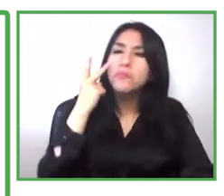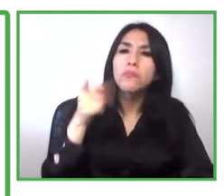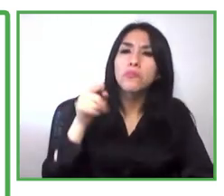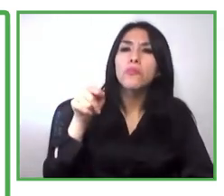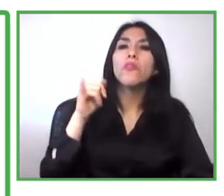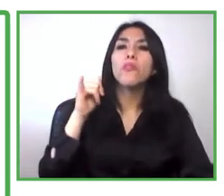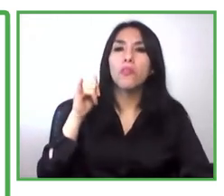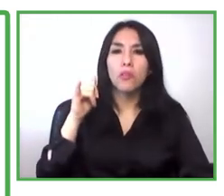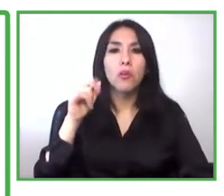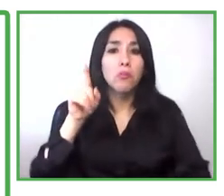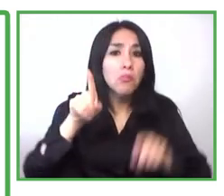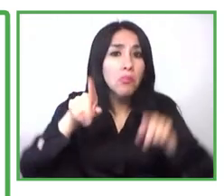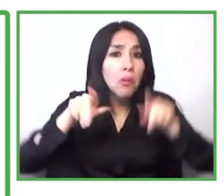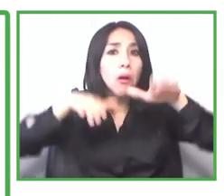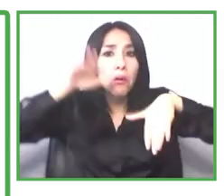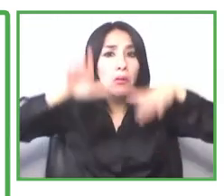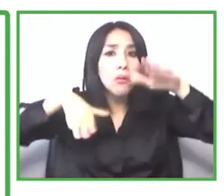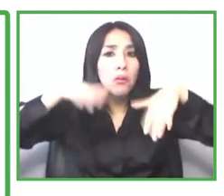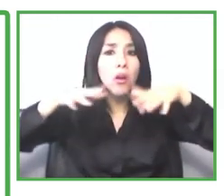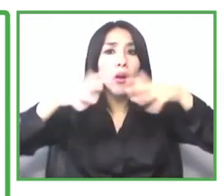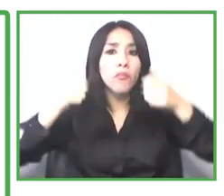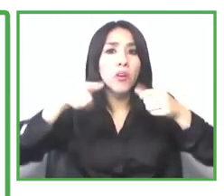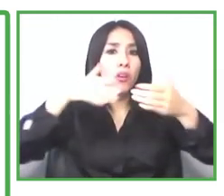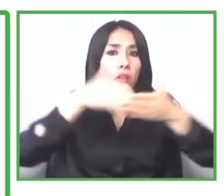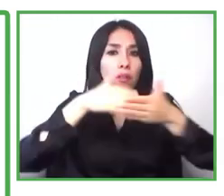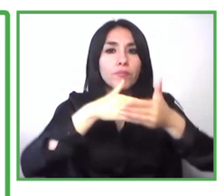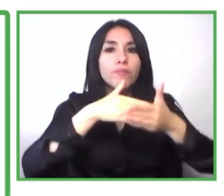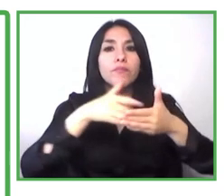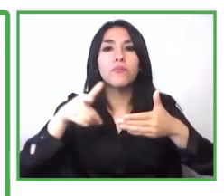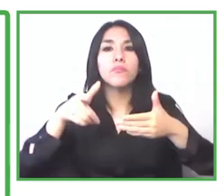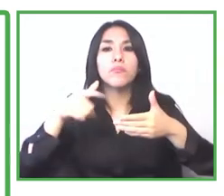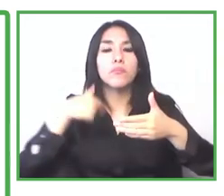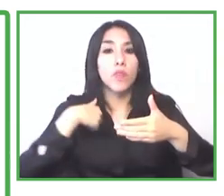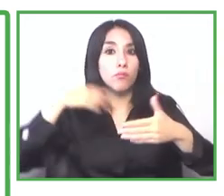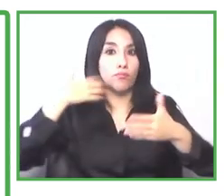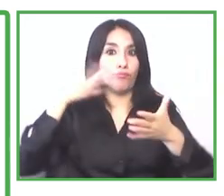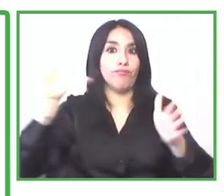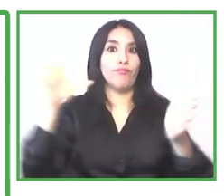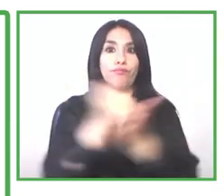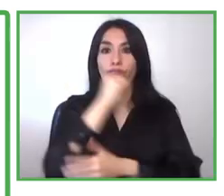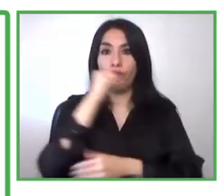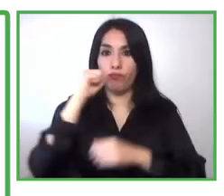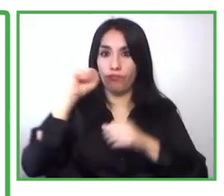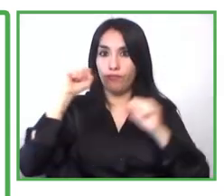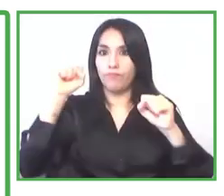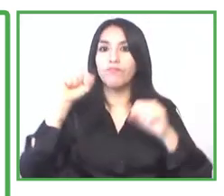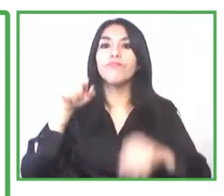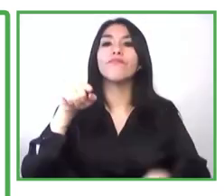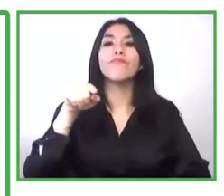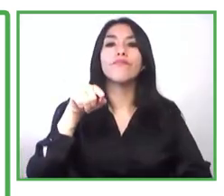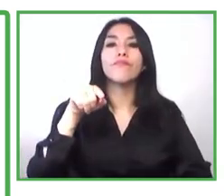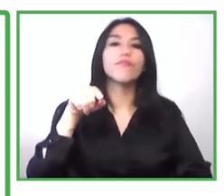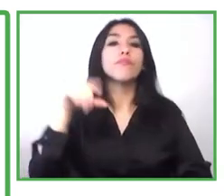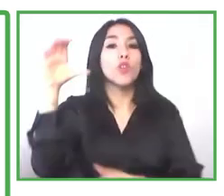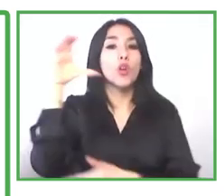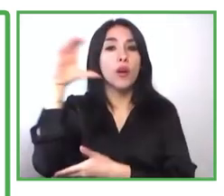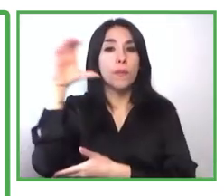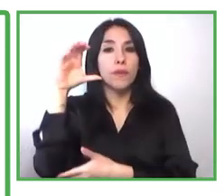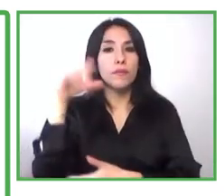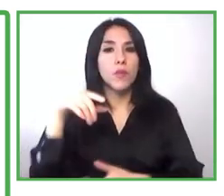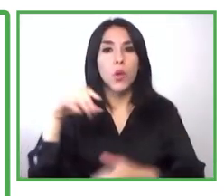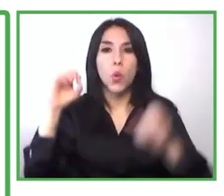we ultimately overcame successfully in colombia currently there is no database an official